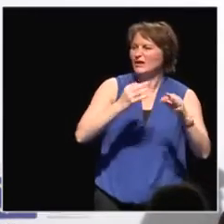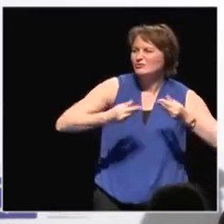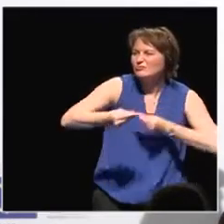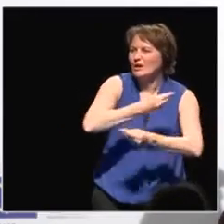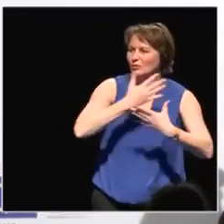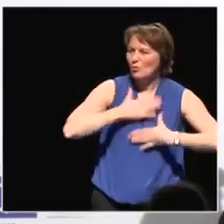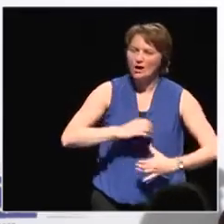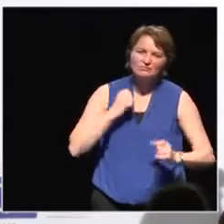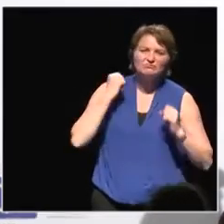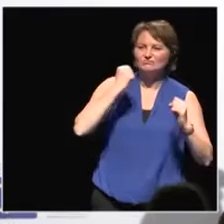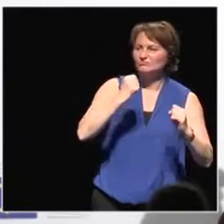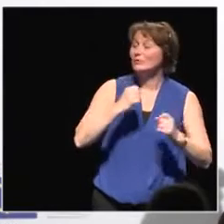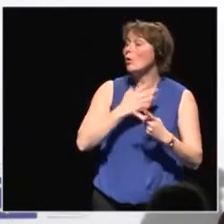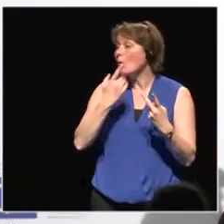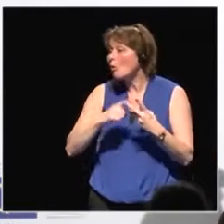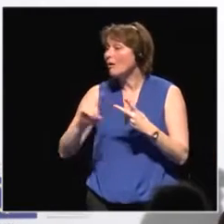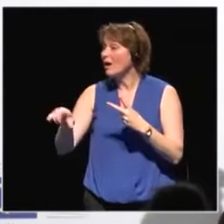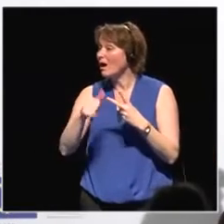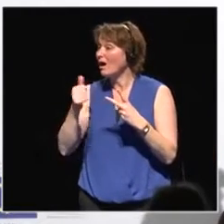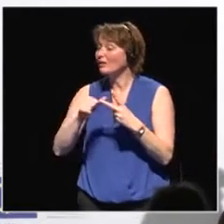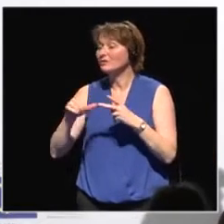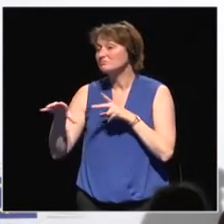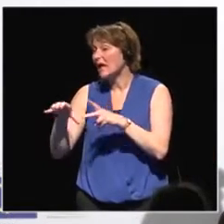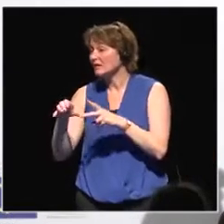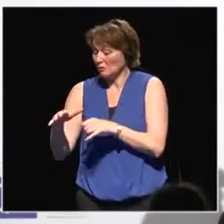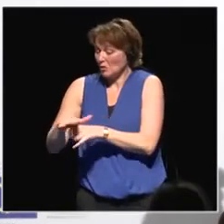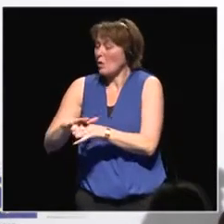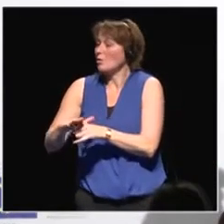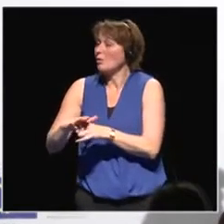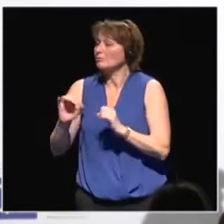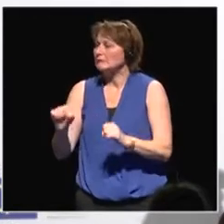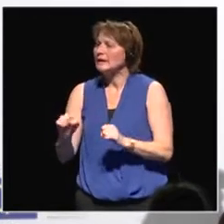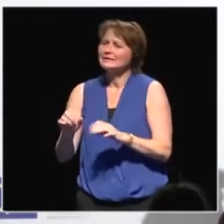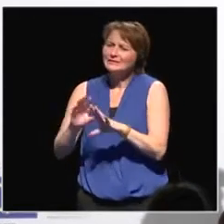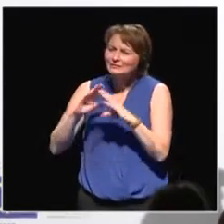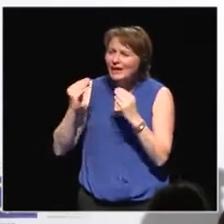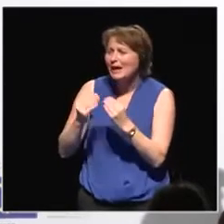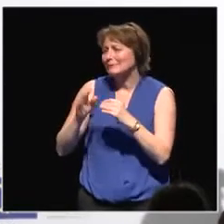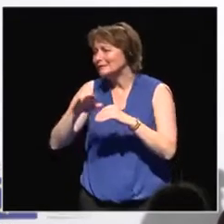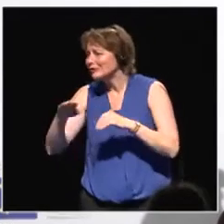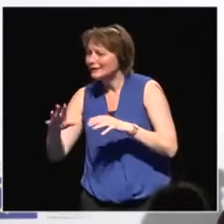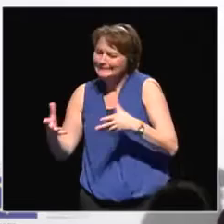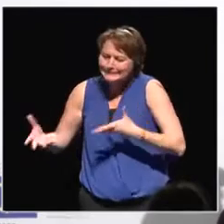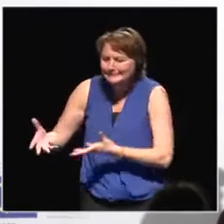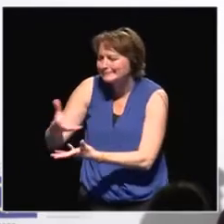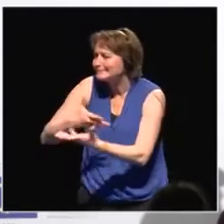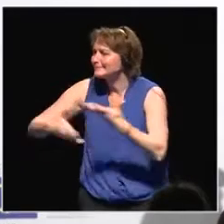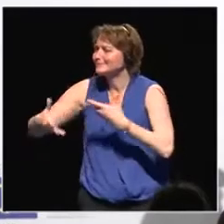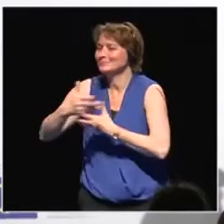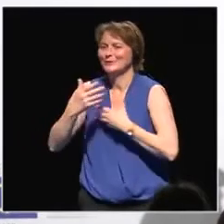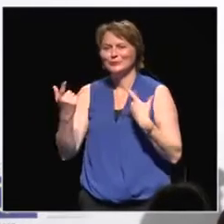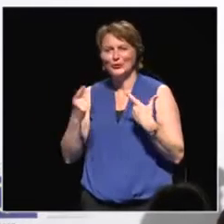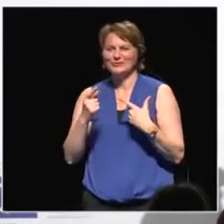same time you can be very active in the local level when you're getting the family and the kids and all of that. So it's also part of your